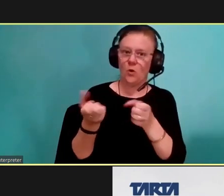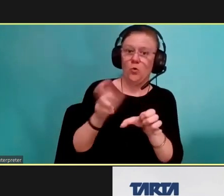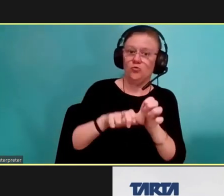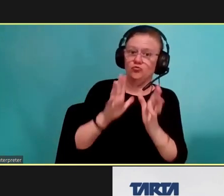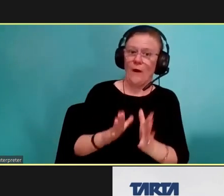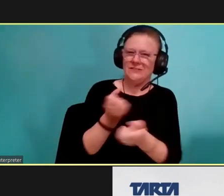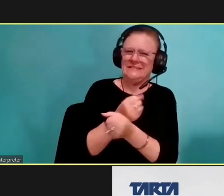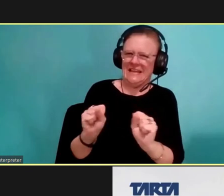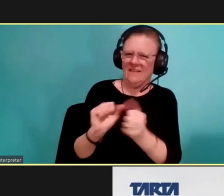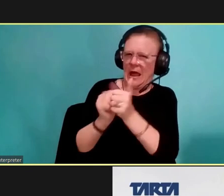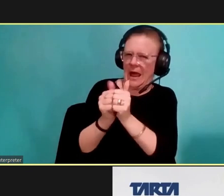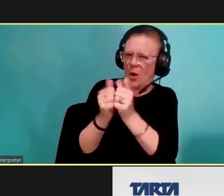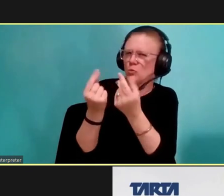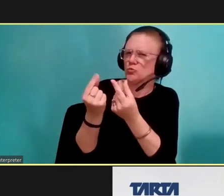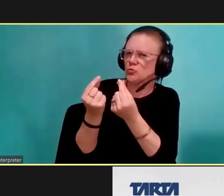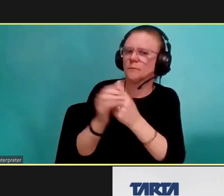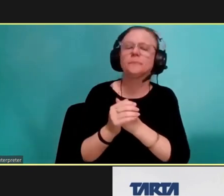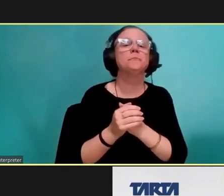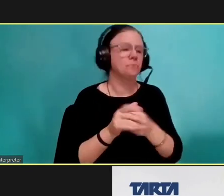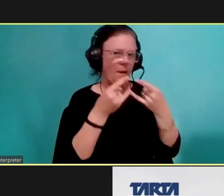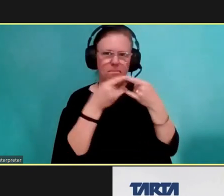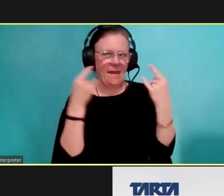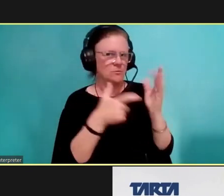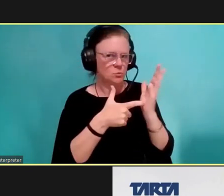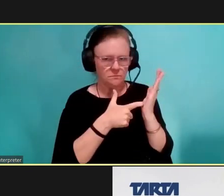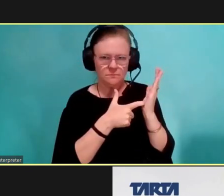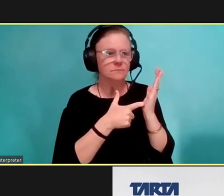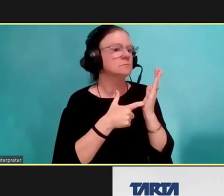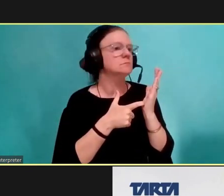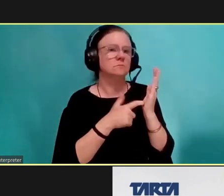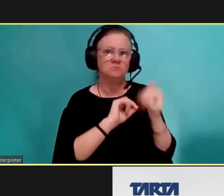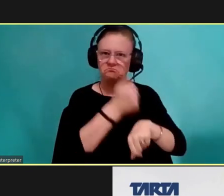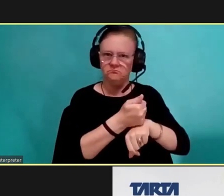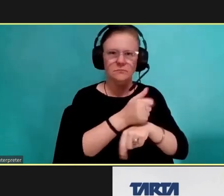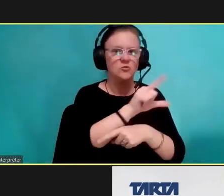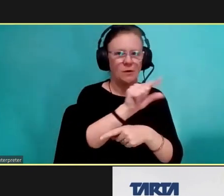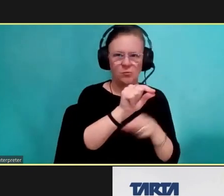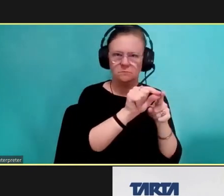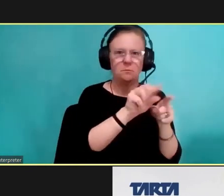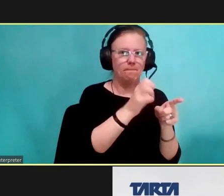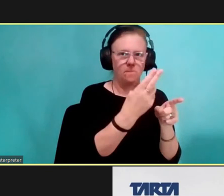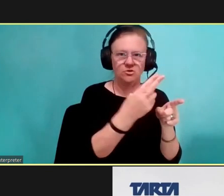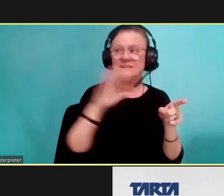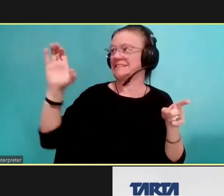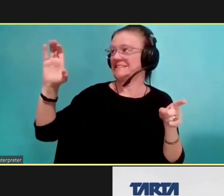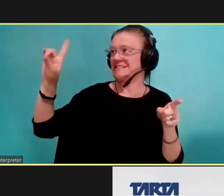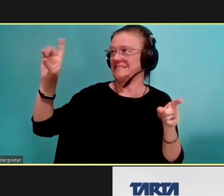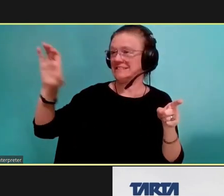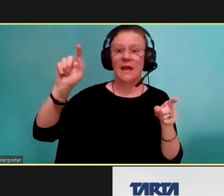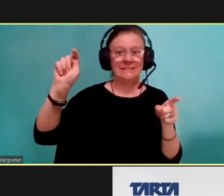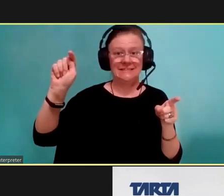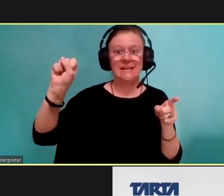during COVID-19? The mask requirements were put in place in order to follow the CDC and TSA